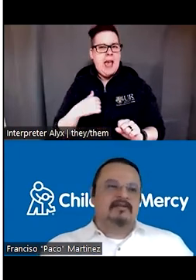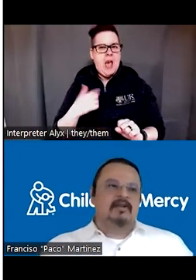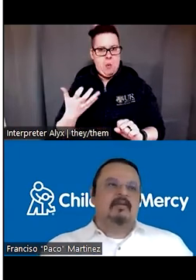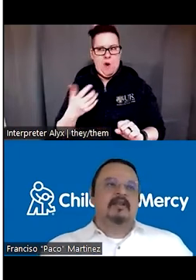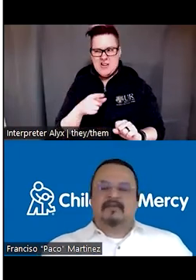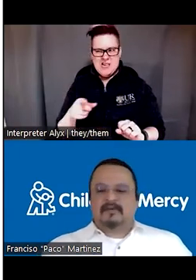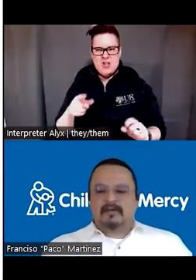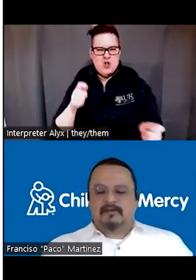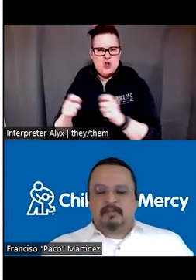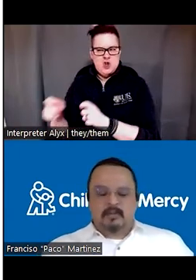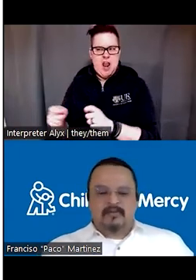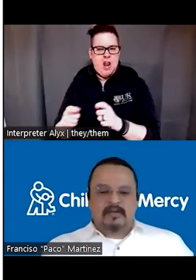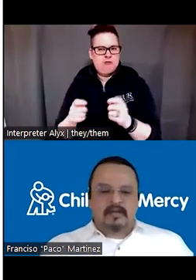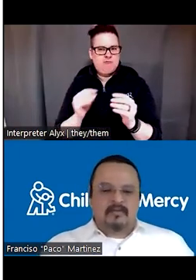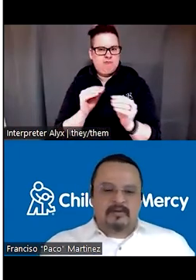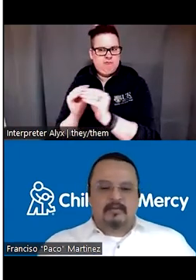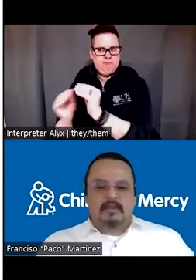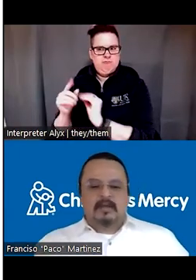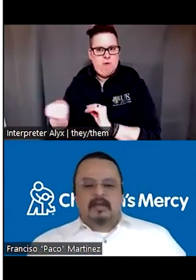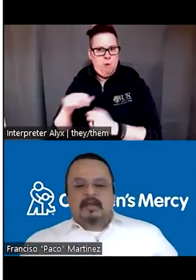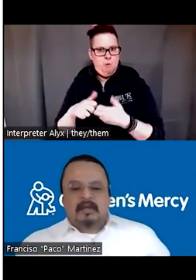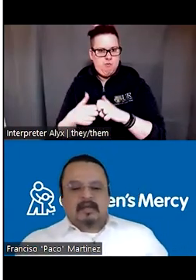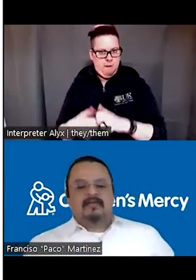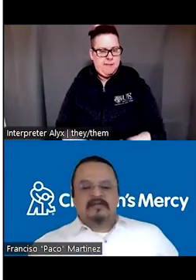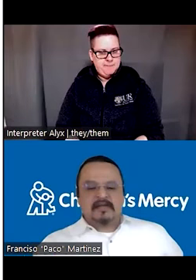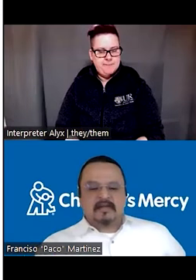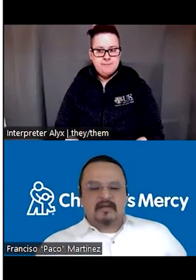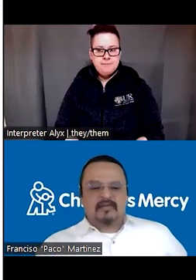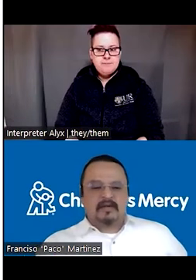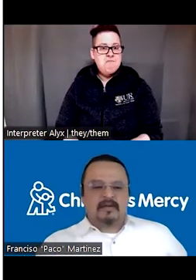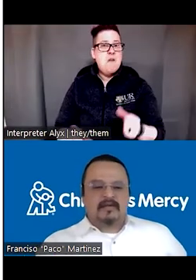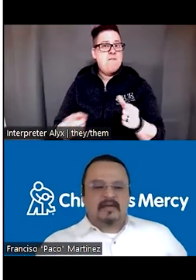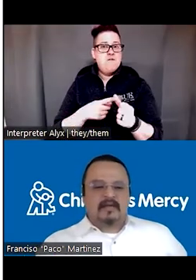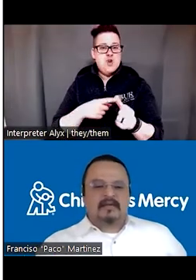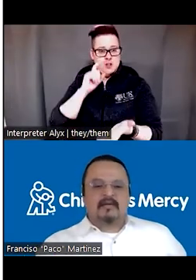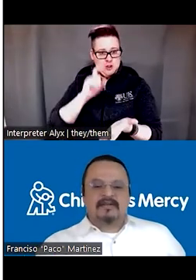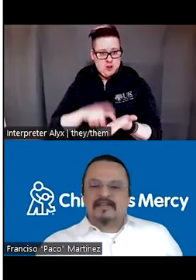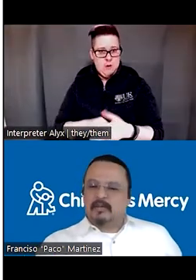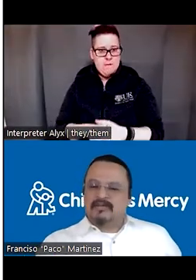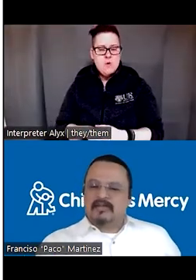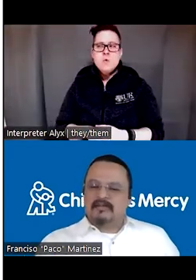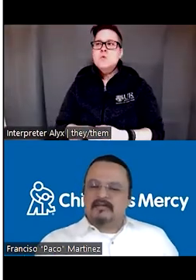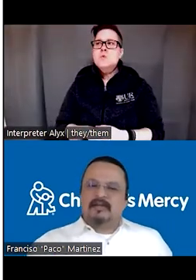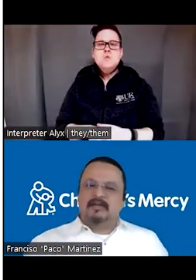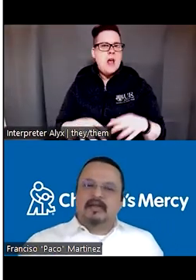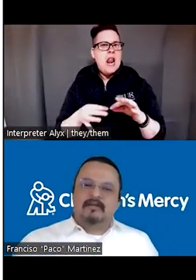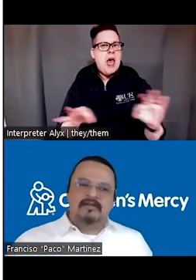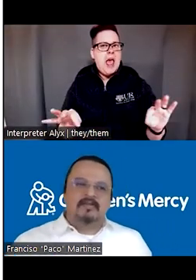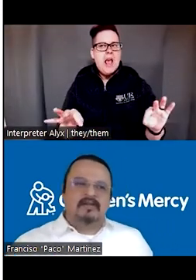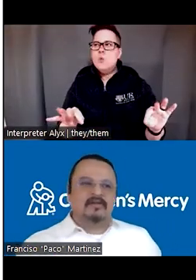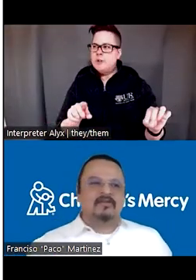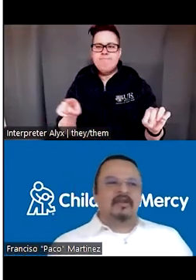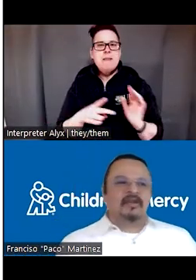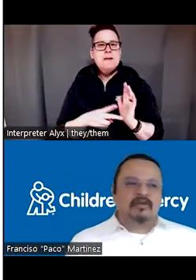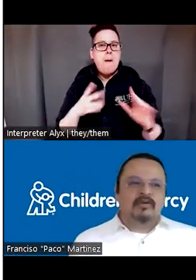address and solve these these problems that he observed. The first thing that he observed is that there was a double standard related to language